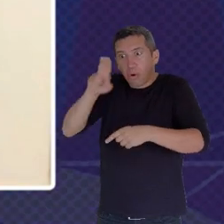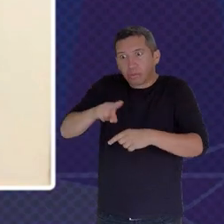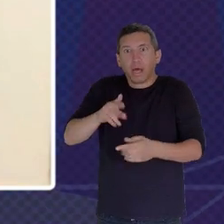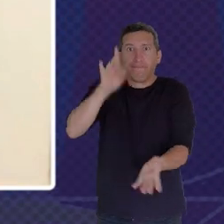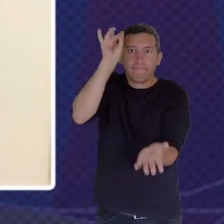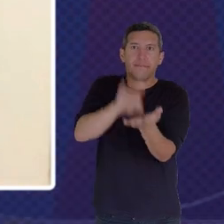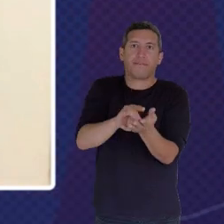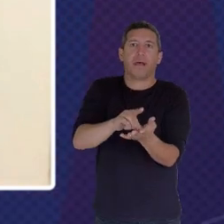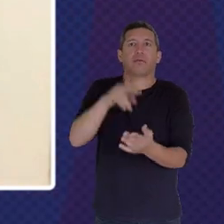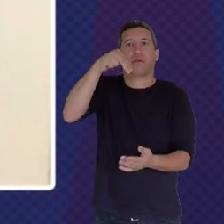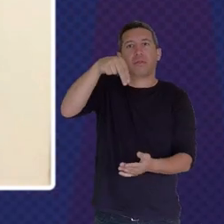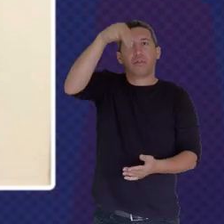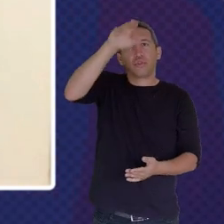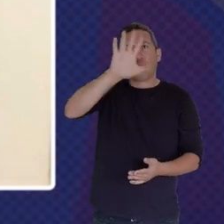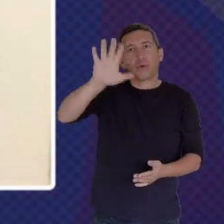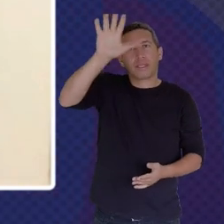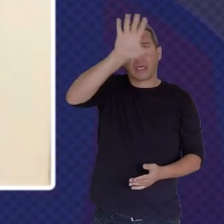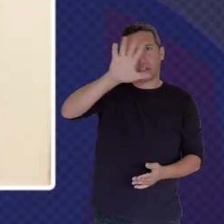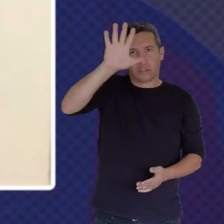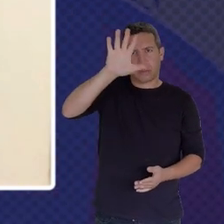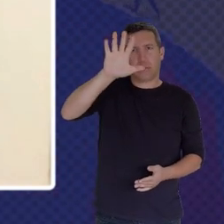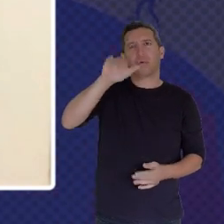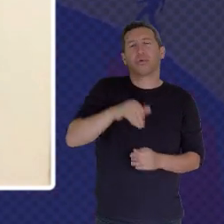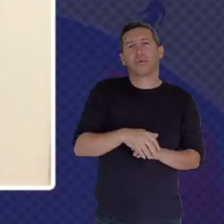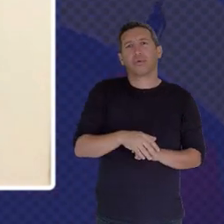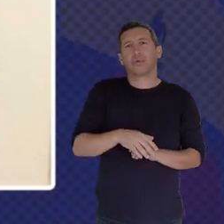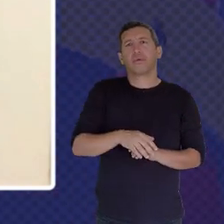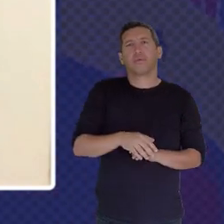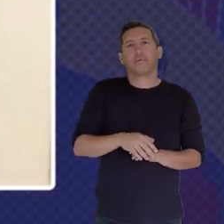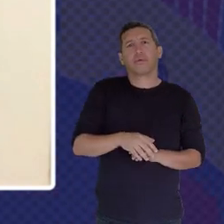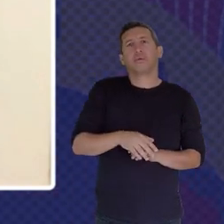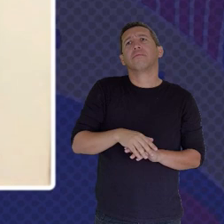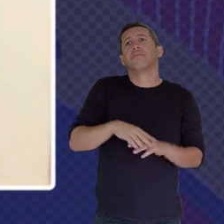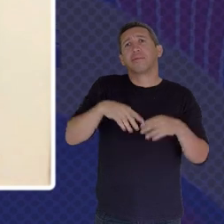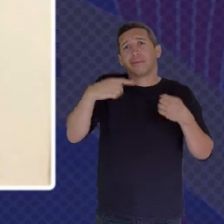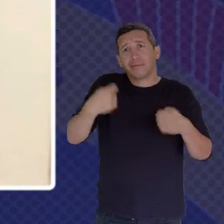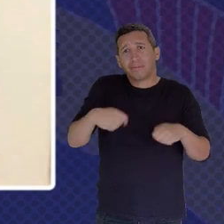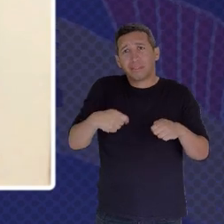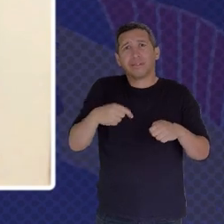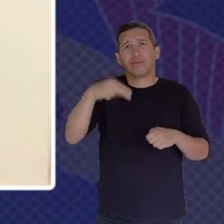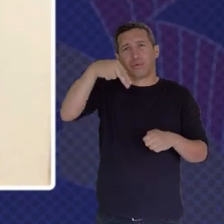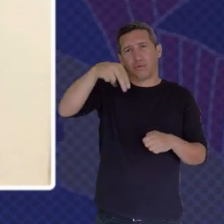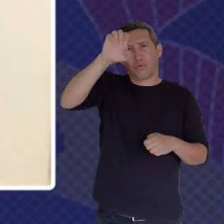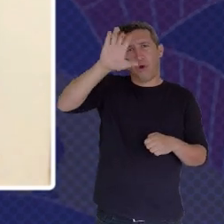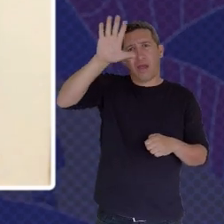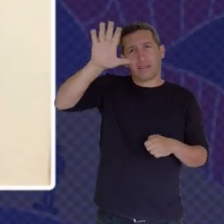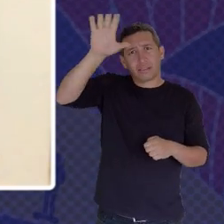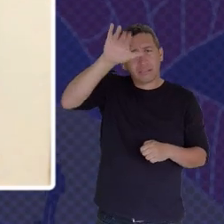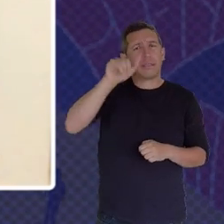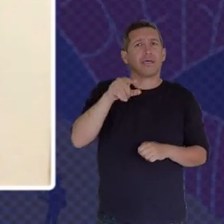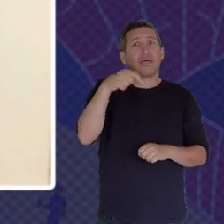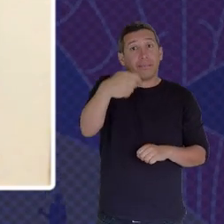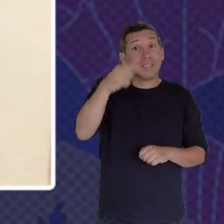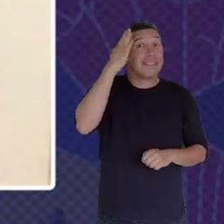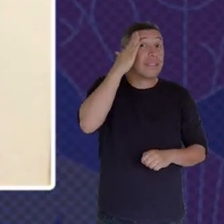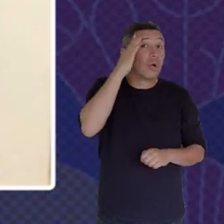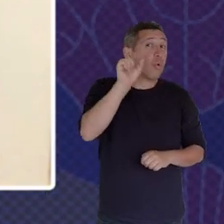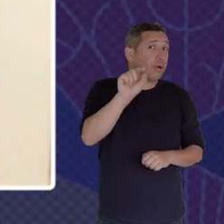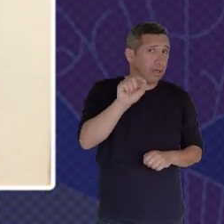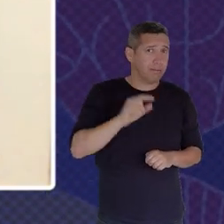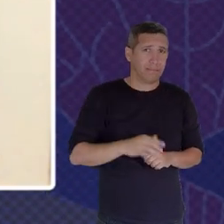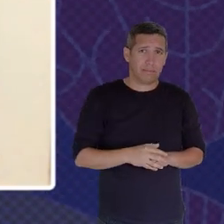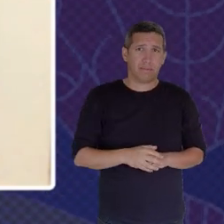Yobi In Bornu You Need To Engage You Need To Understand That Creating